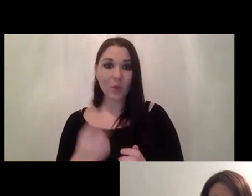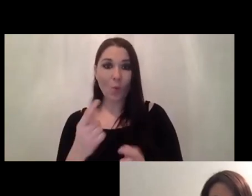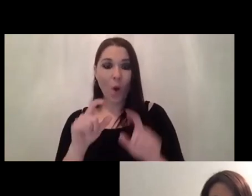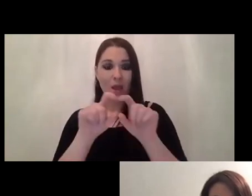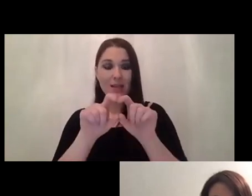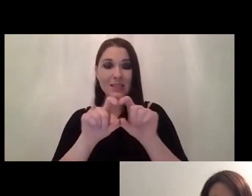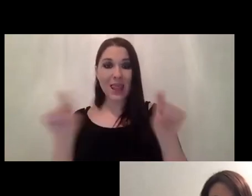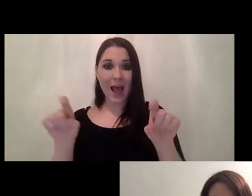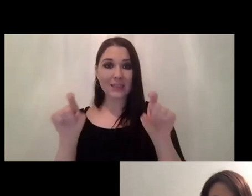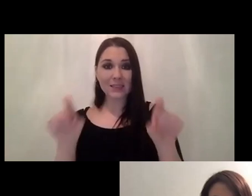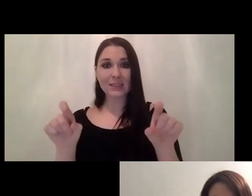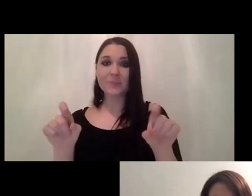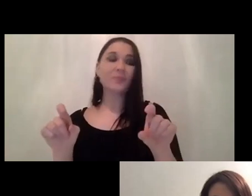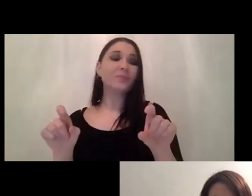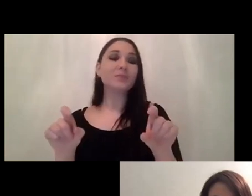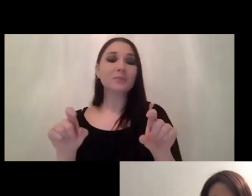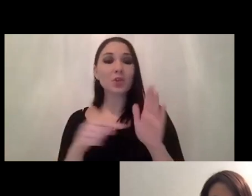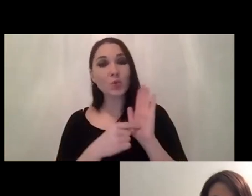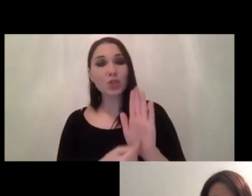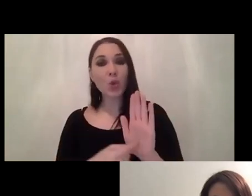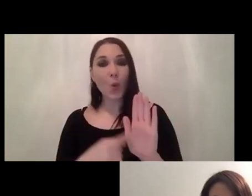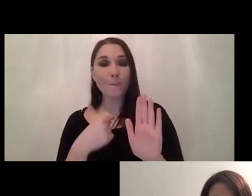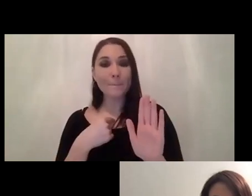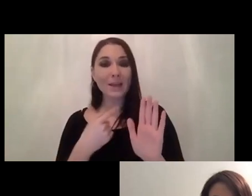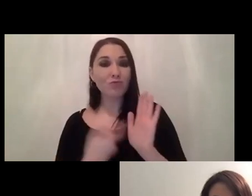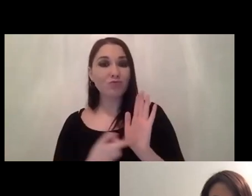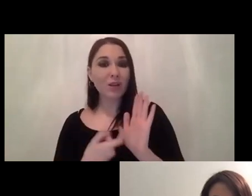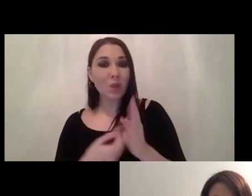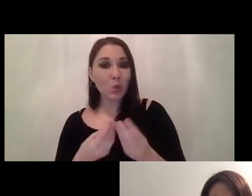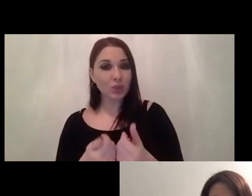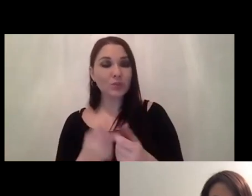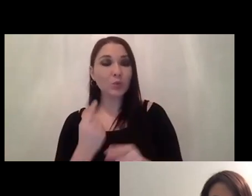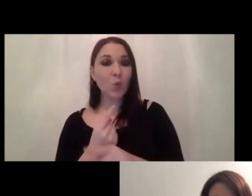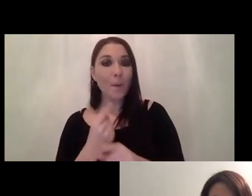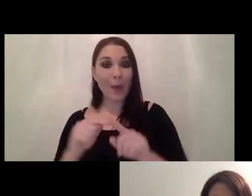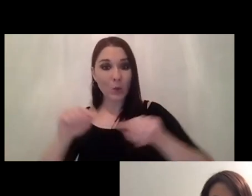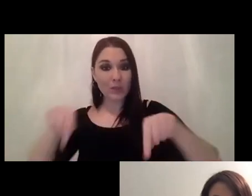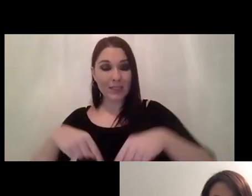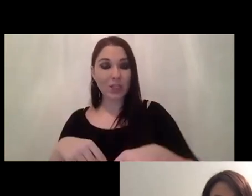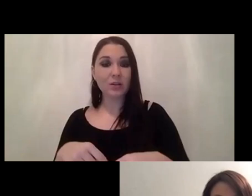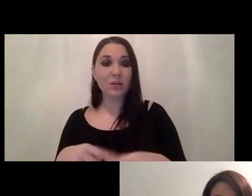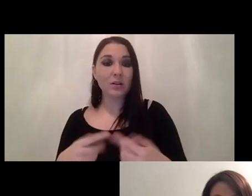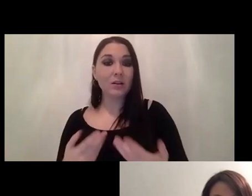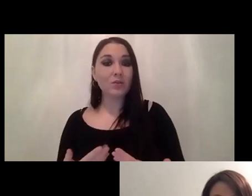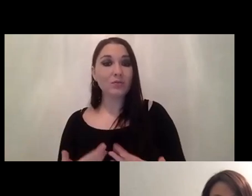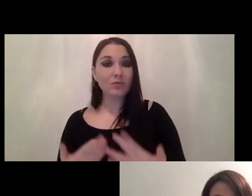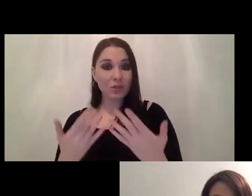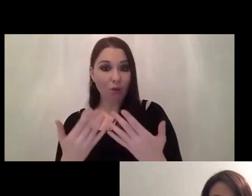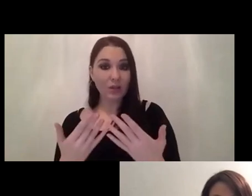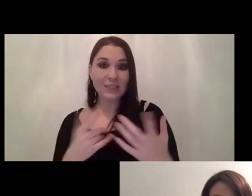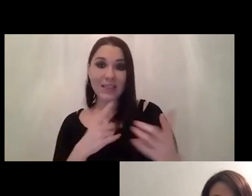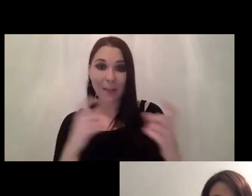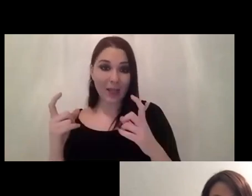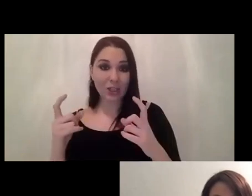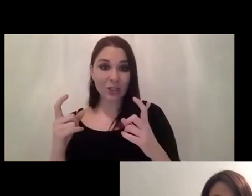um usually the the resolutions we are talking about here for the resulting image is